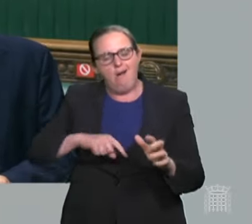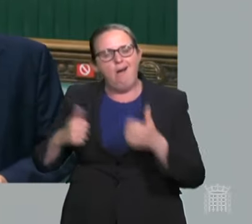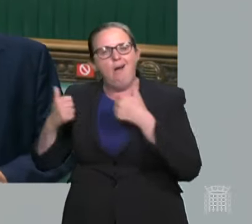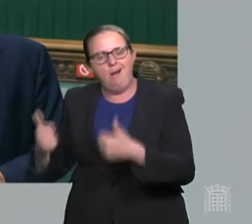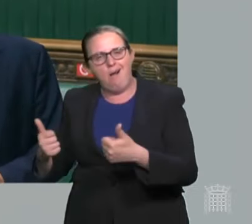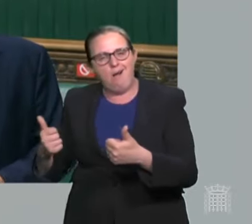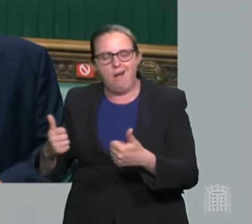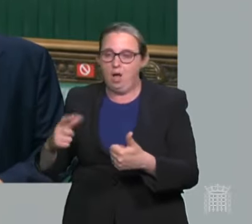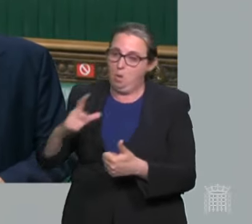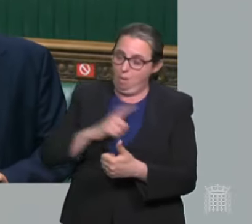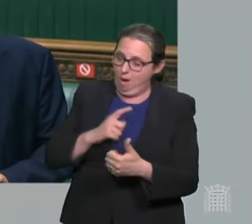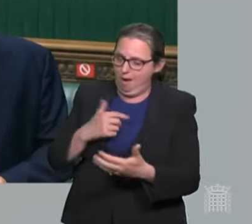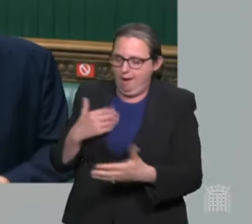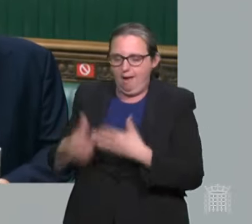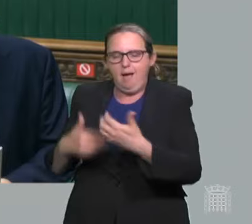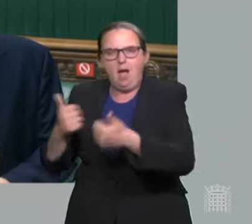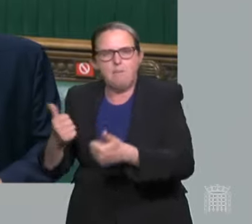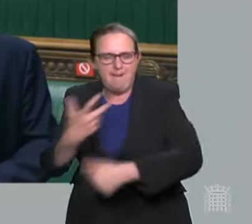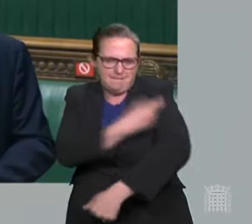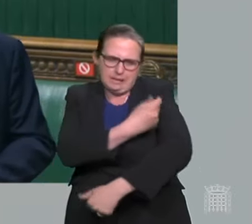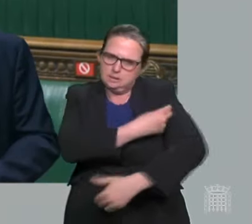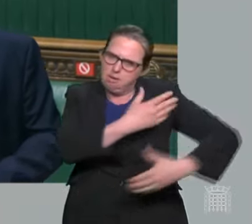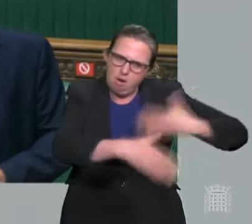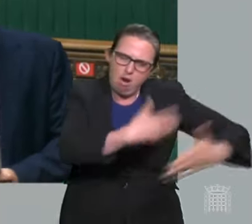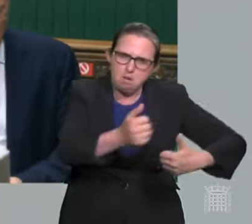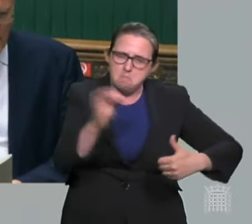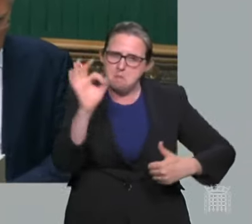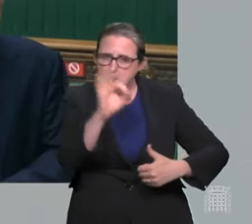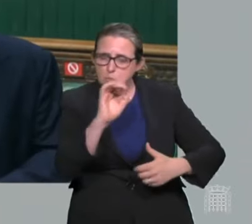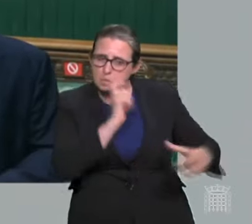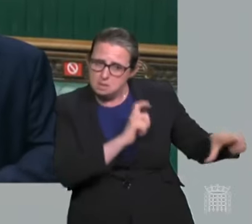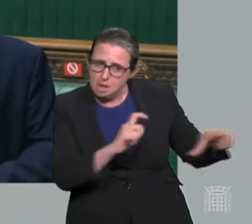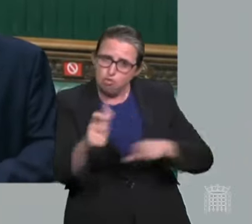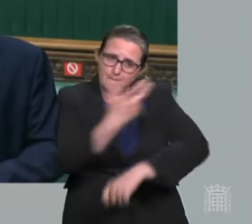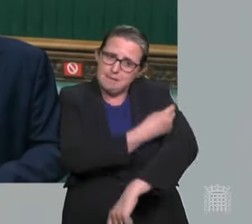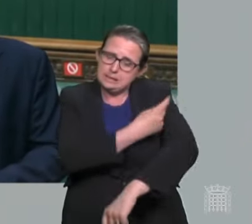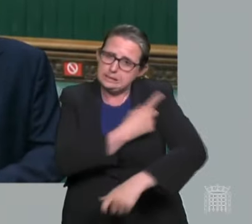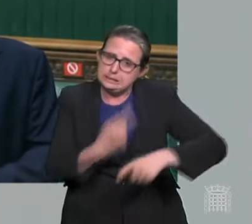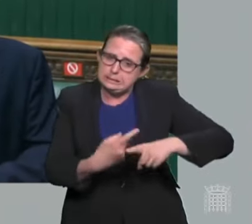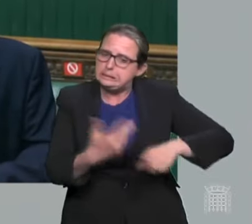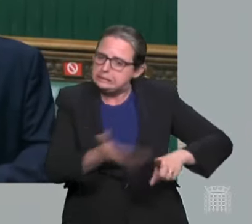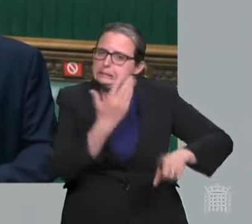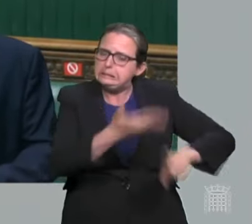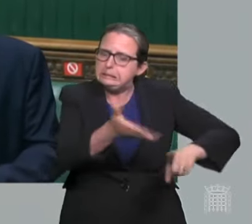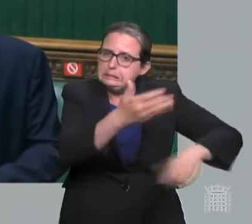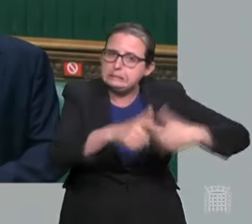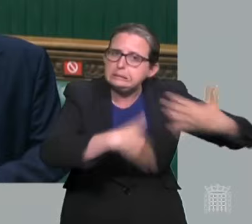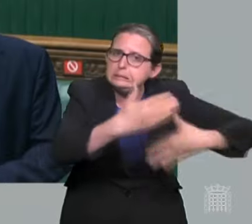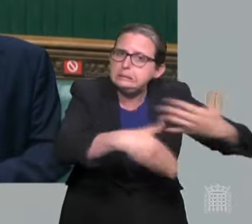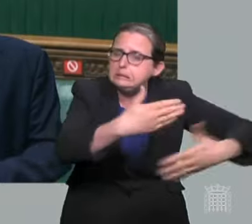so will my Right Honourable Friend keep the pressure up to ensure as many people as possible are vaccinated? But whilst doing that, also